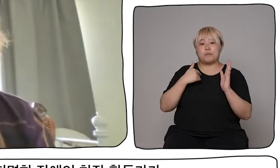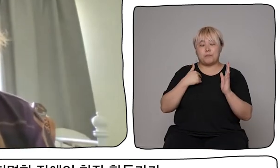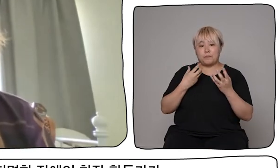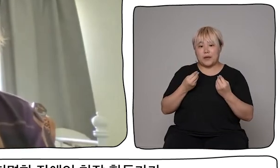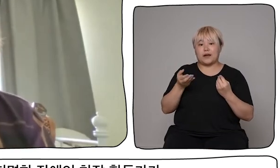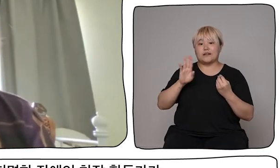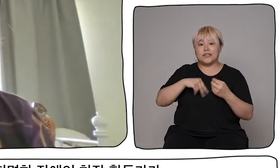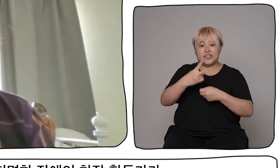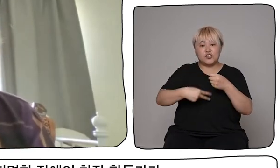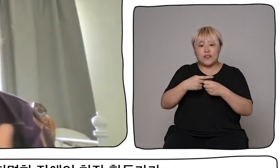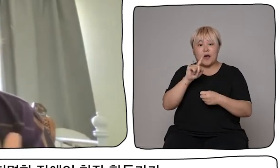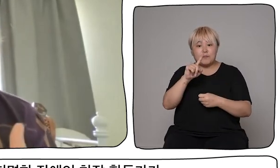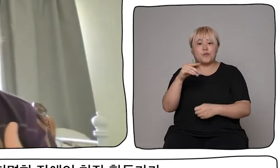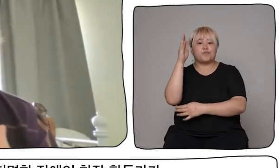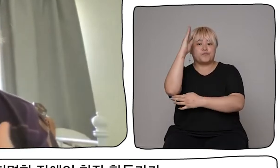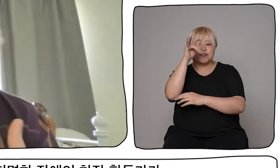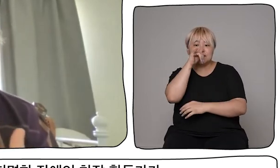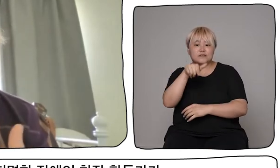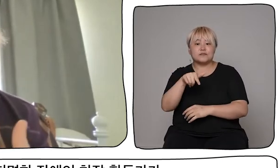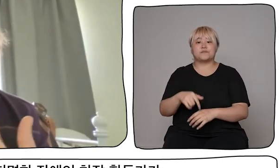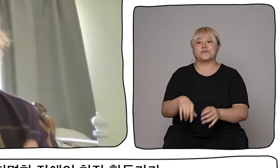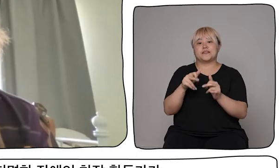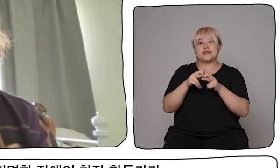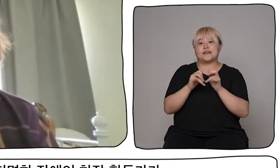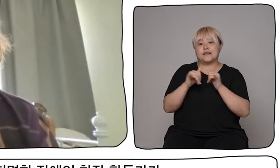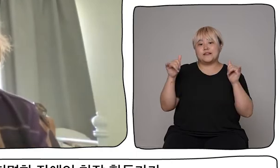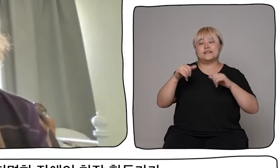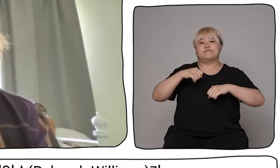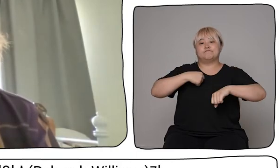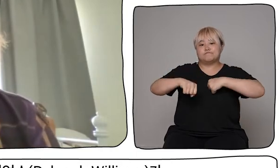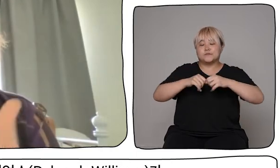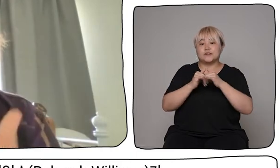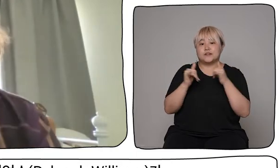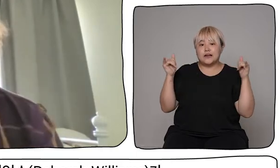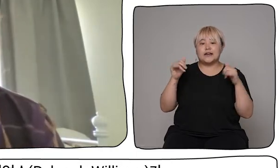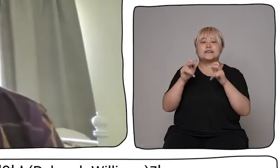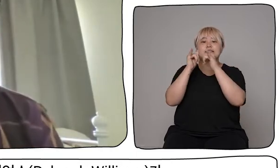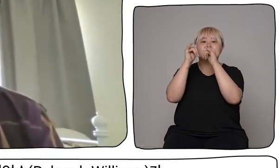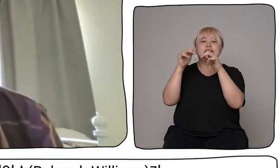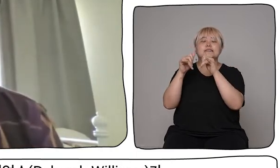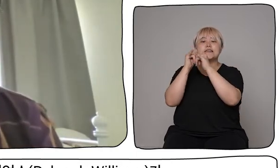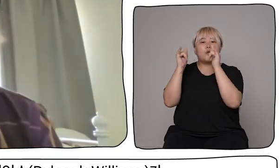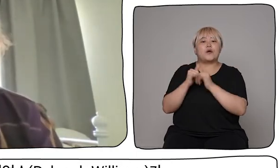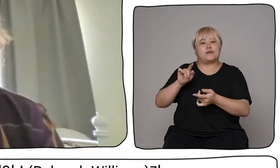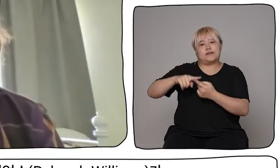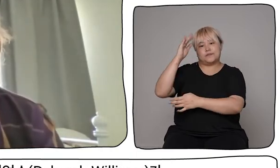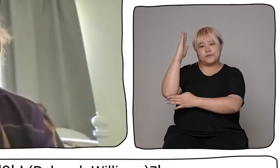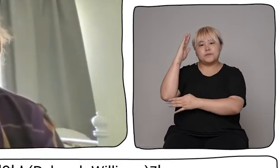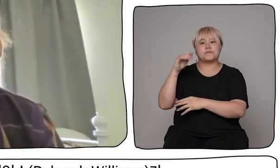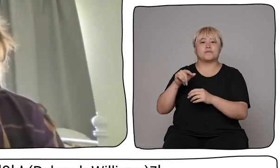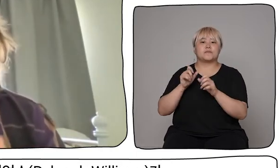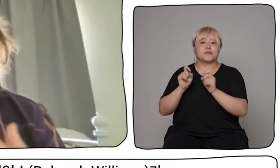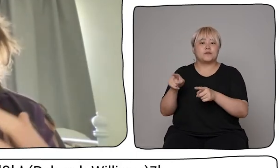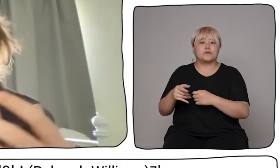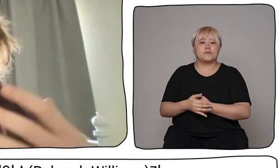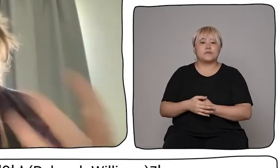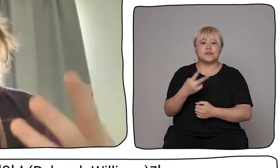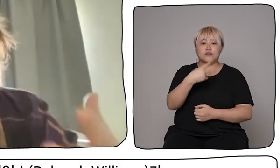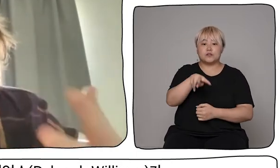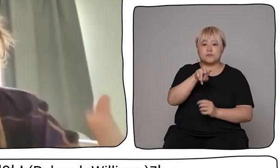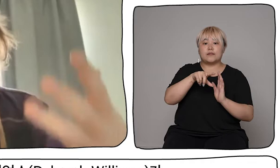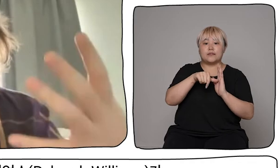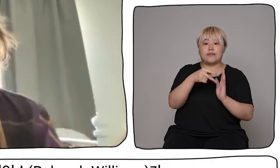social justice talk from a prominent disabled creative practitioner. In 2020, was given by the